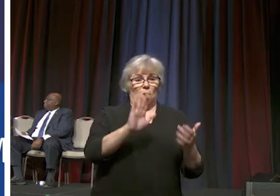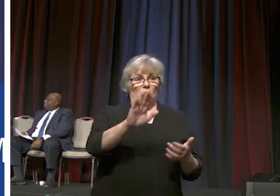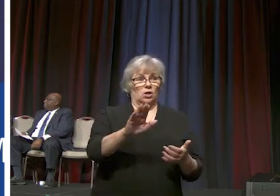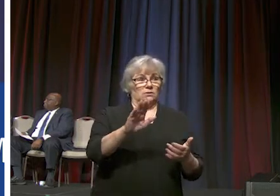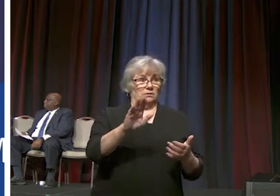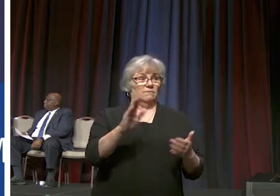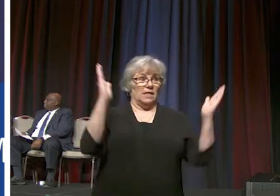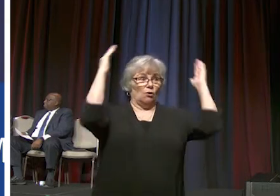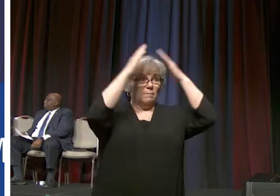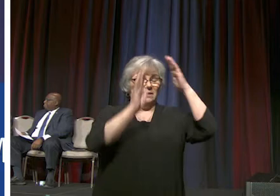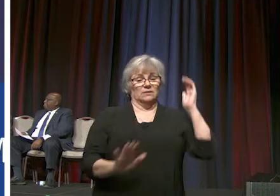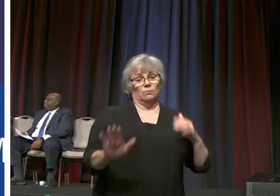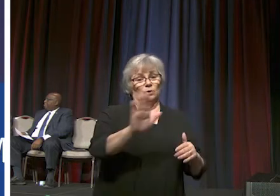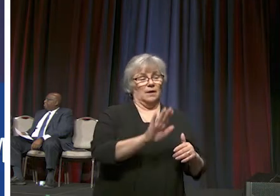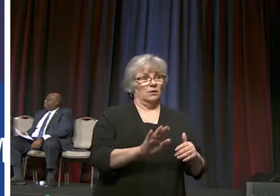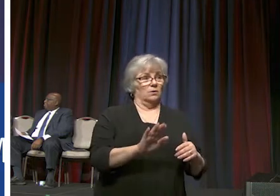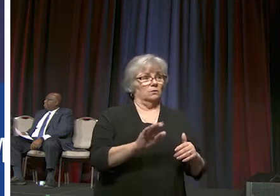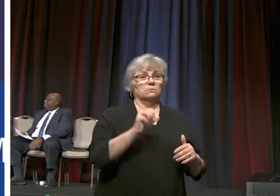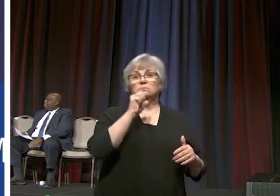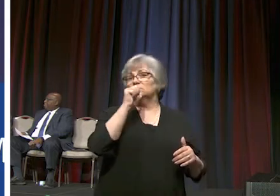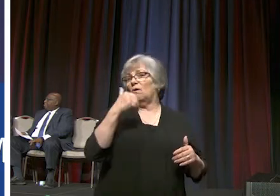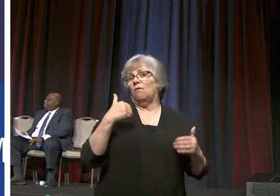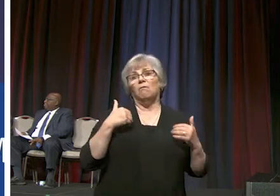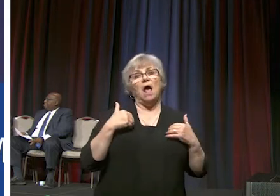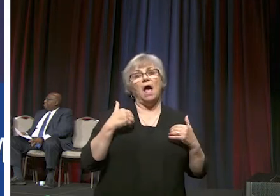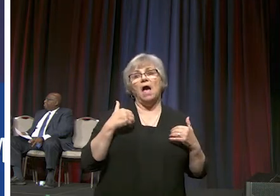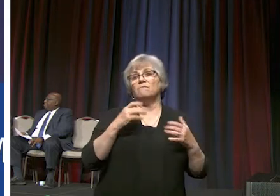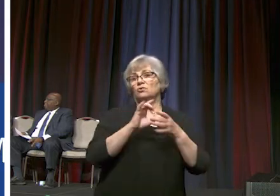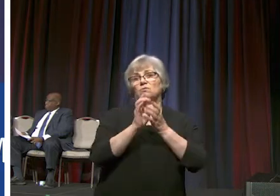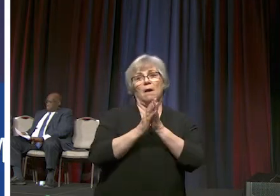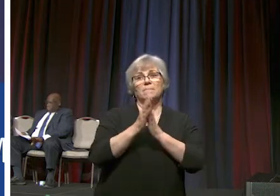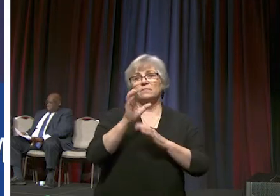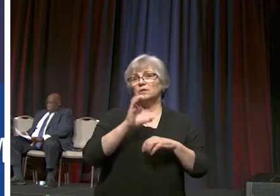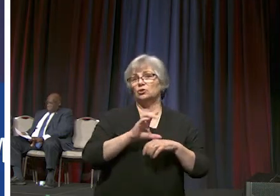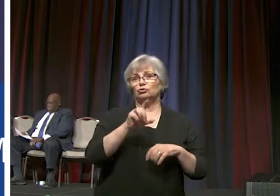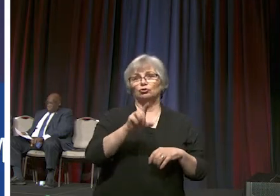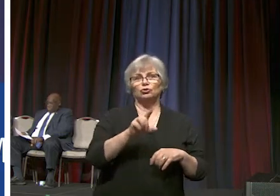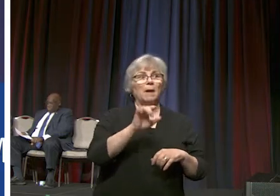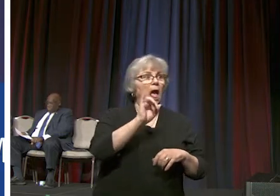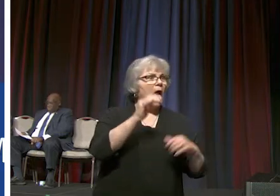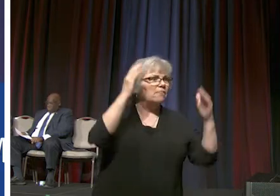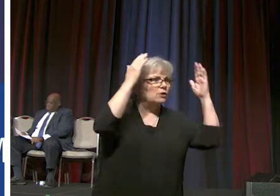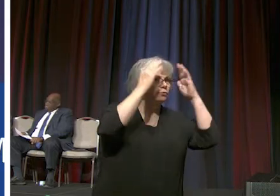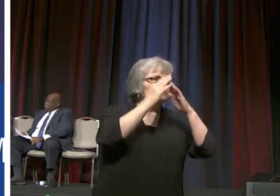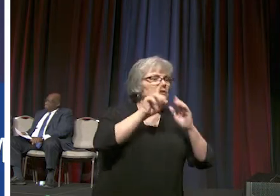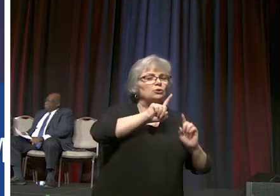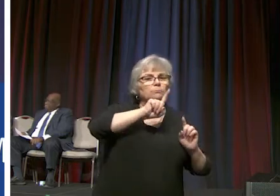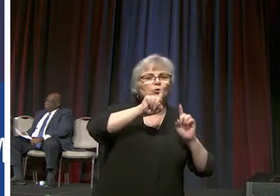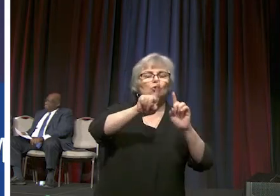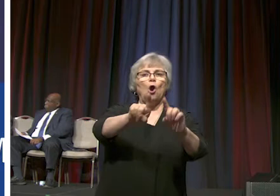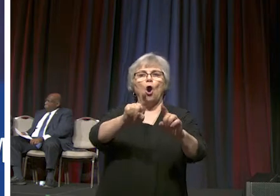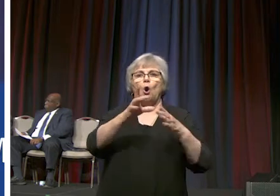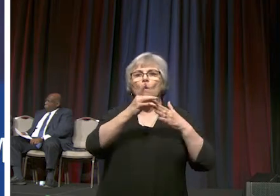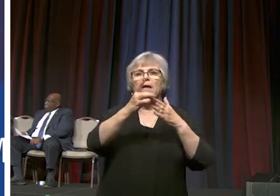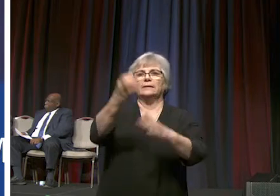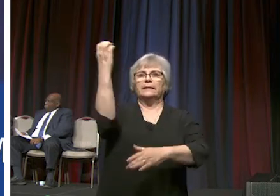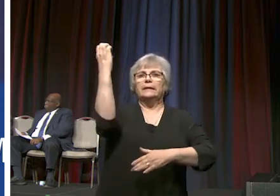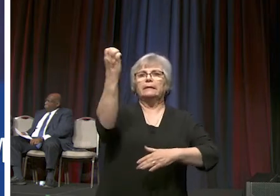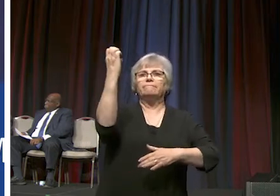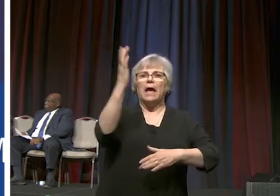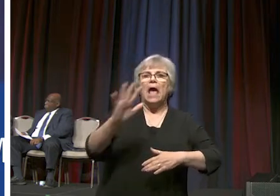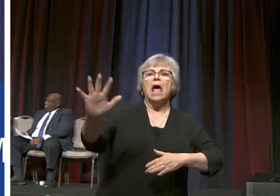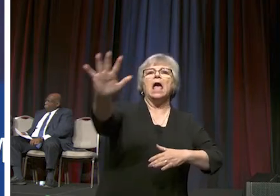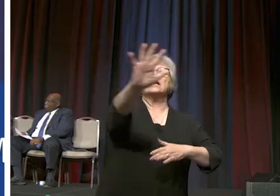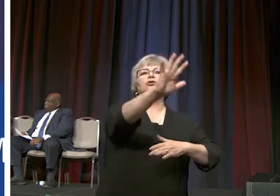episcopal areas that do not have united methodist churches and these bishops go and lead evangelism campaigns